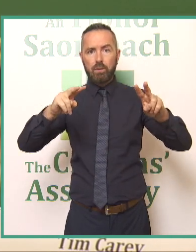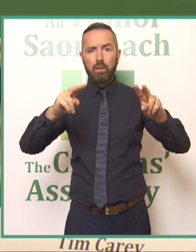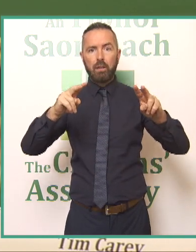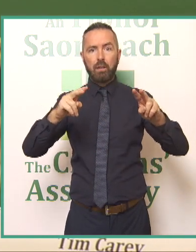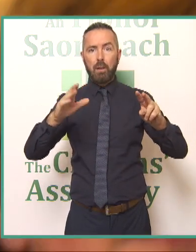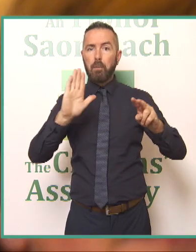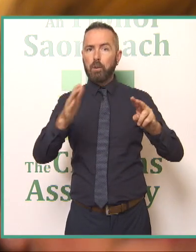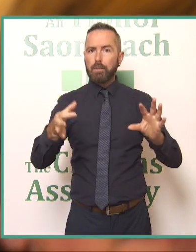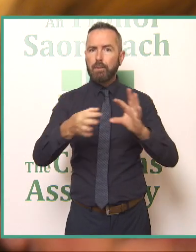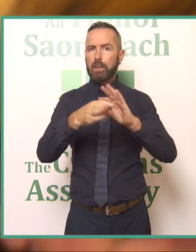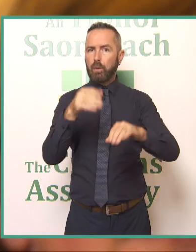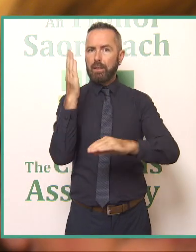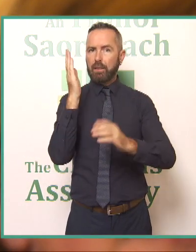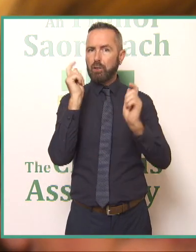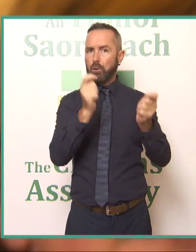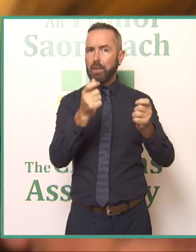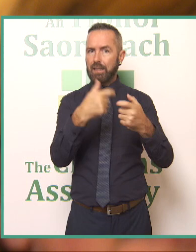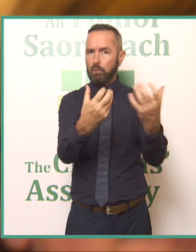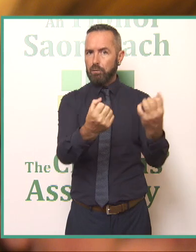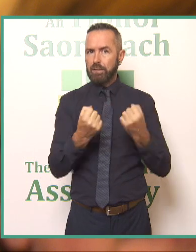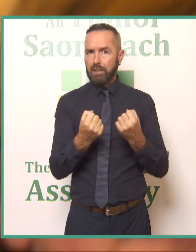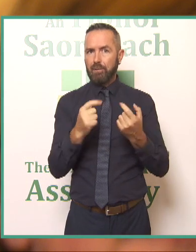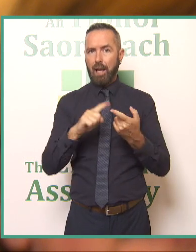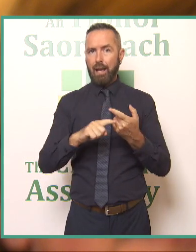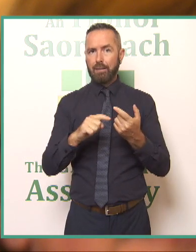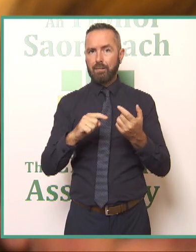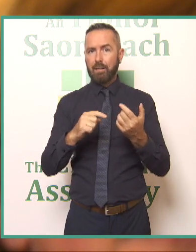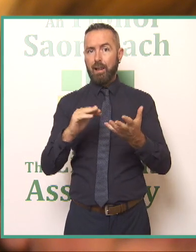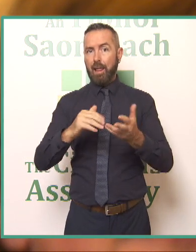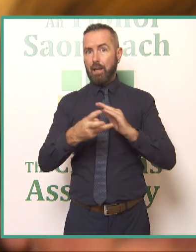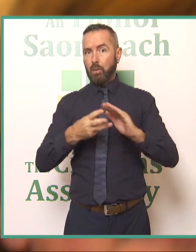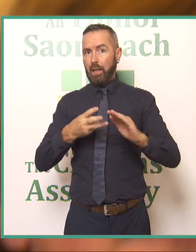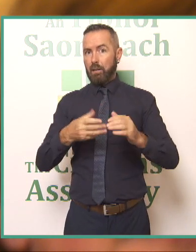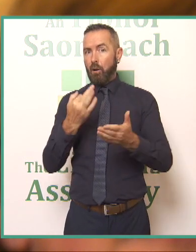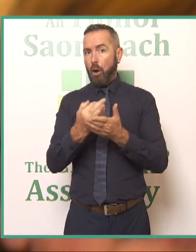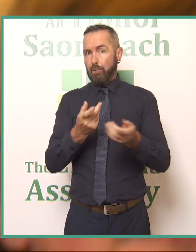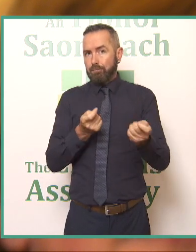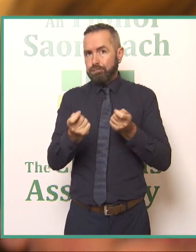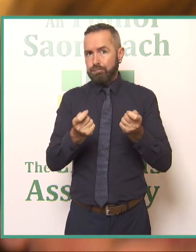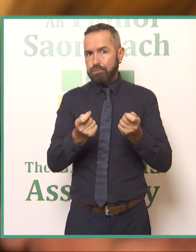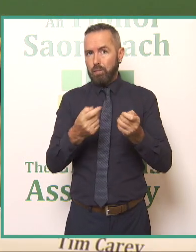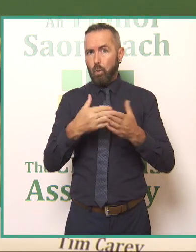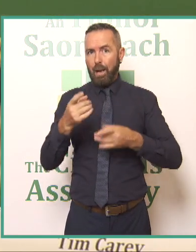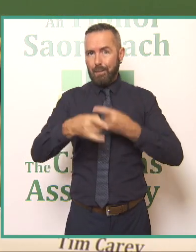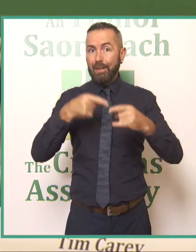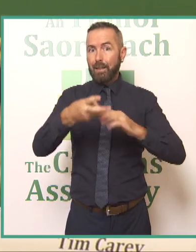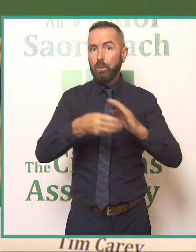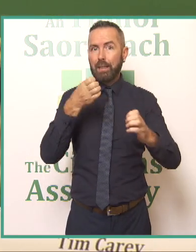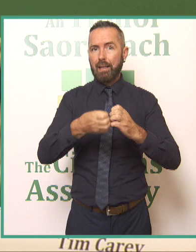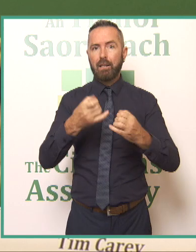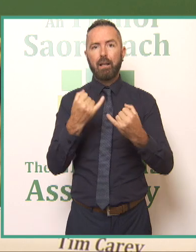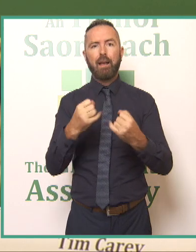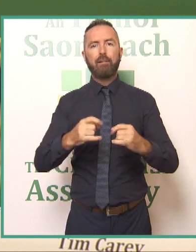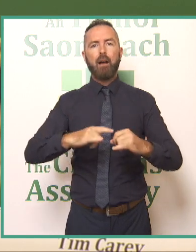and the approach that we agreed last weekend kind of governs what how we're going to do things this weekend in that we'll have a high-level overview we'll have a